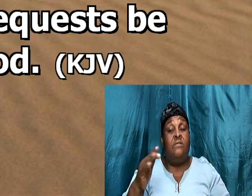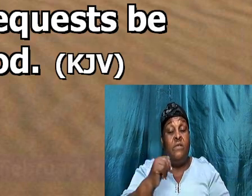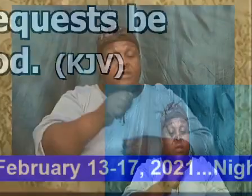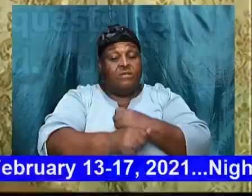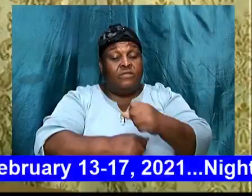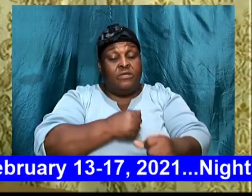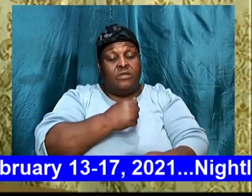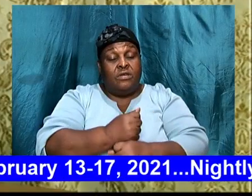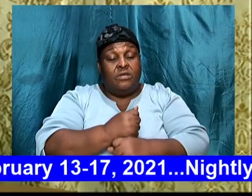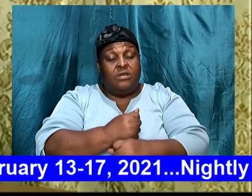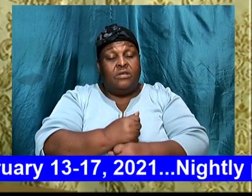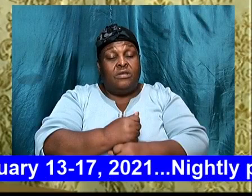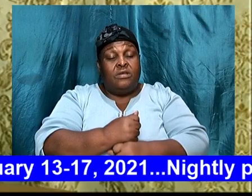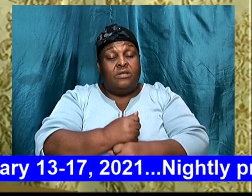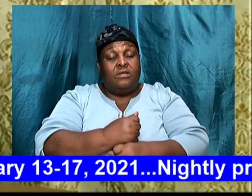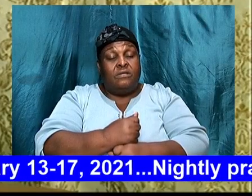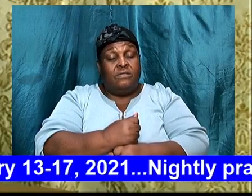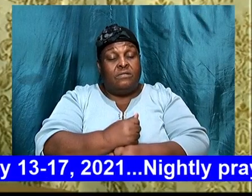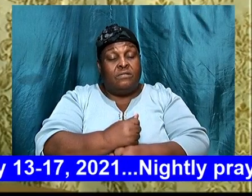for,